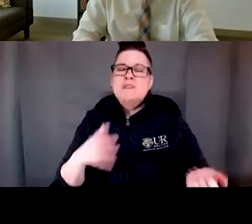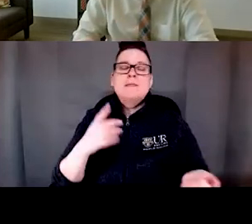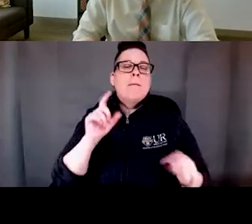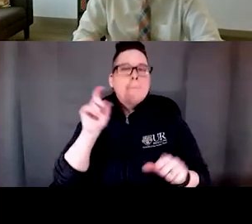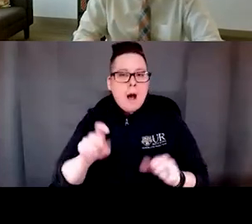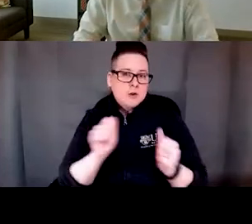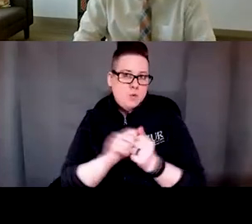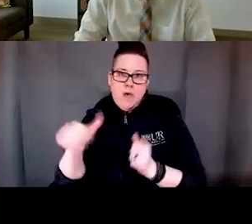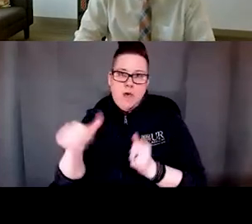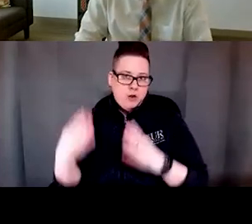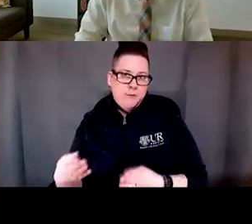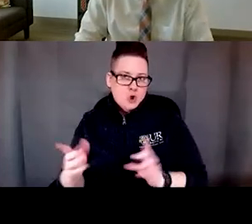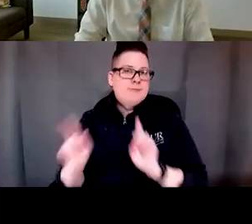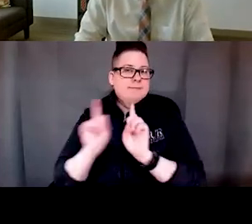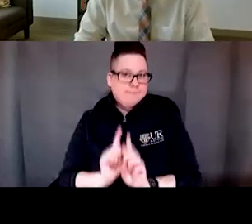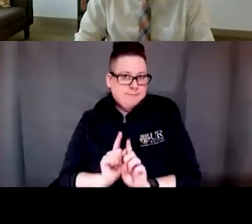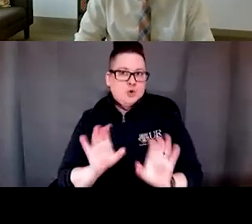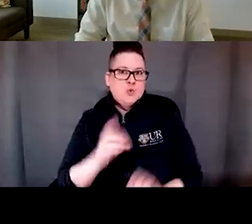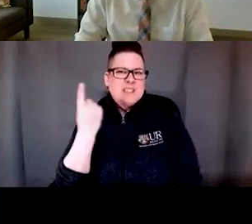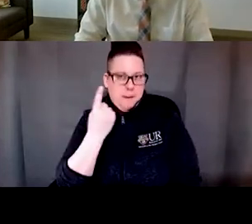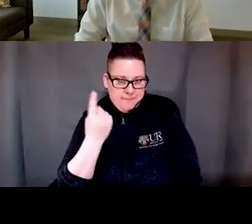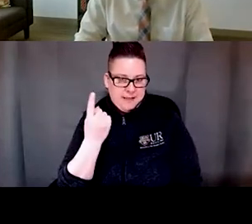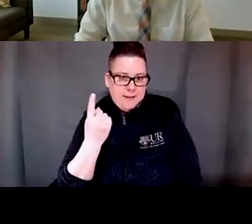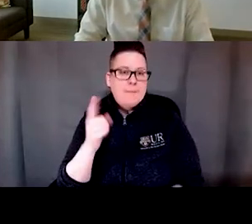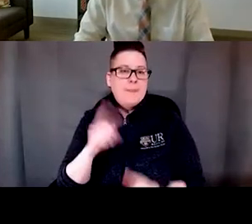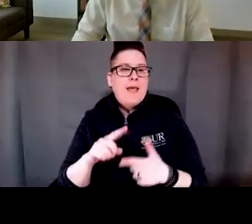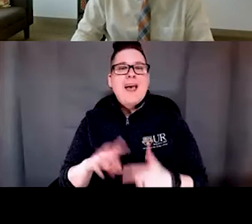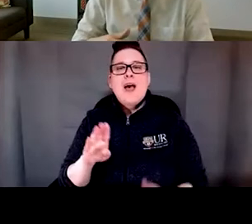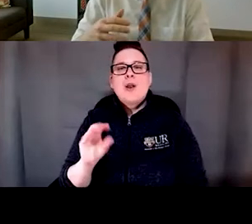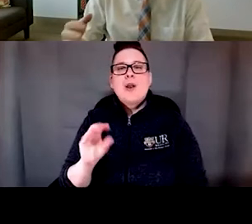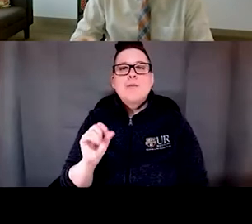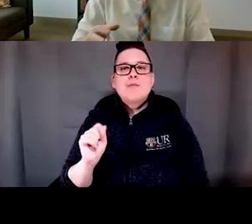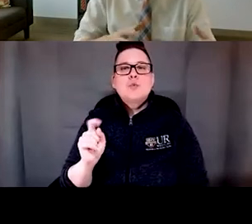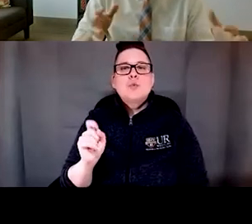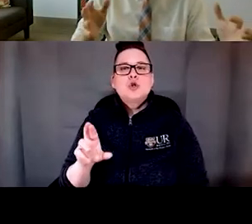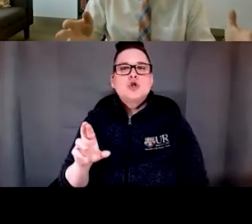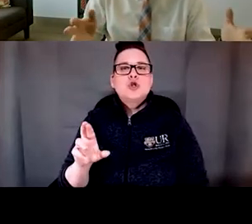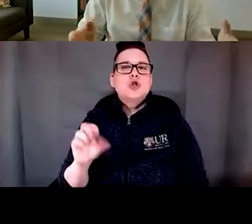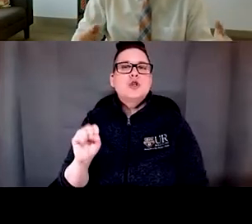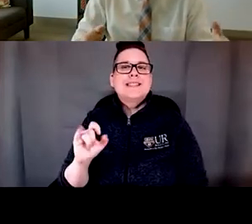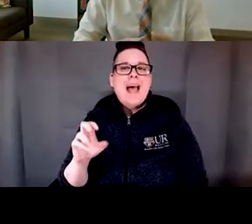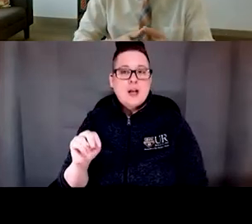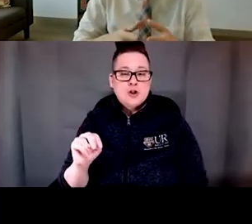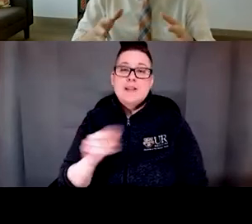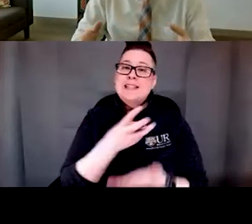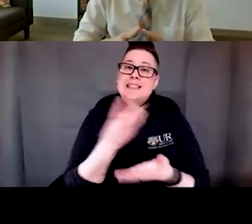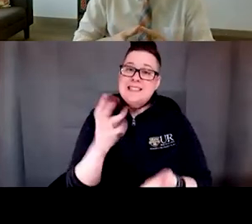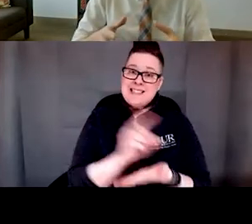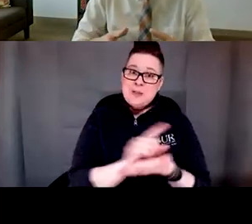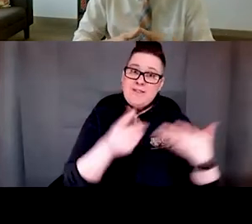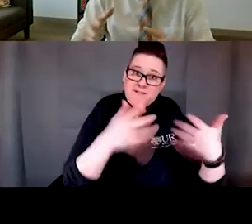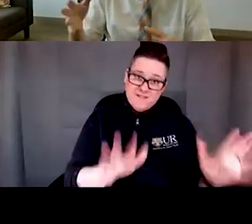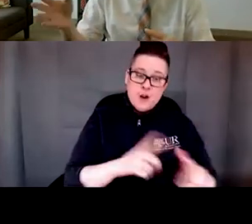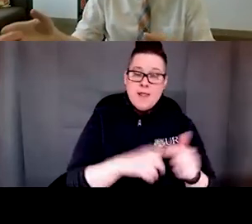with another person. And then what we do is that we do booster sessions to sort of reinforce after the 16 weeks are over, we do booster